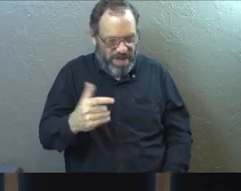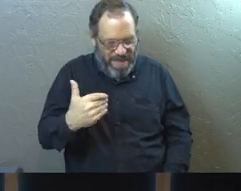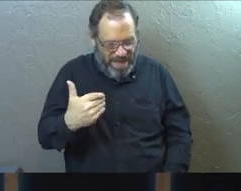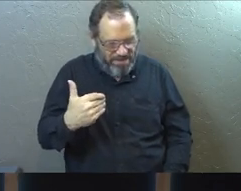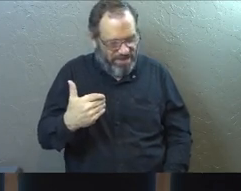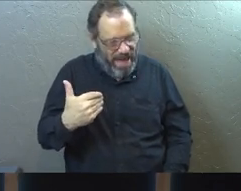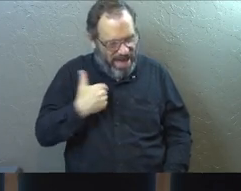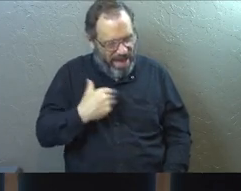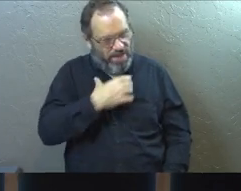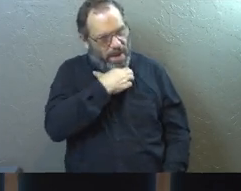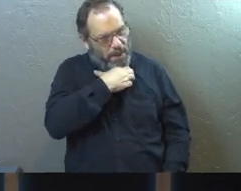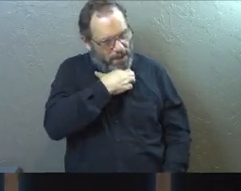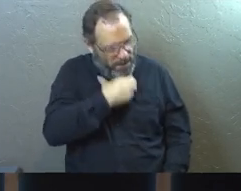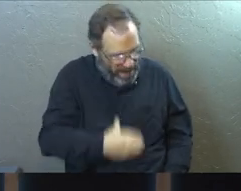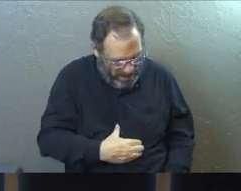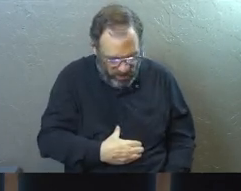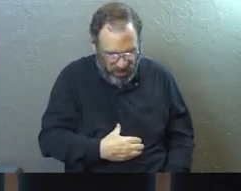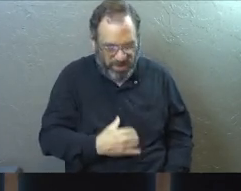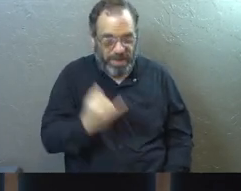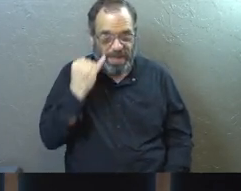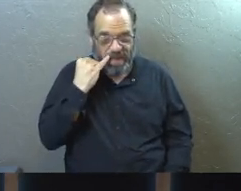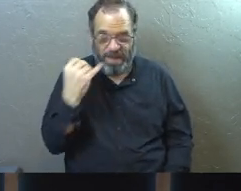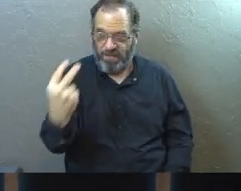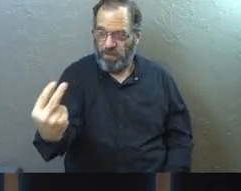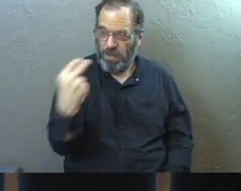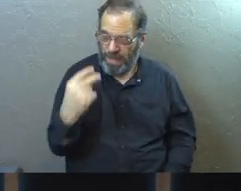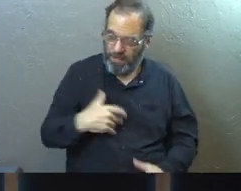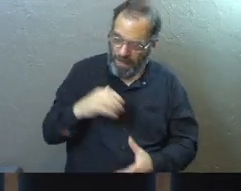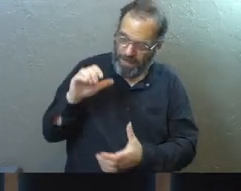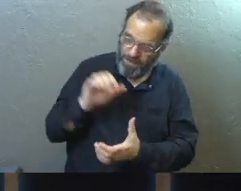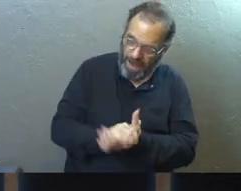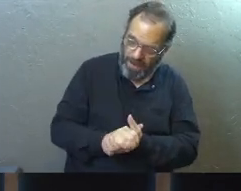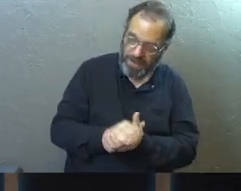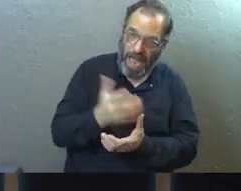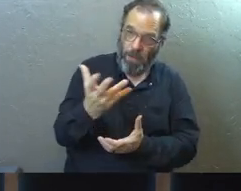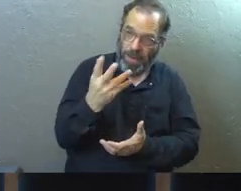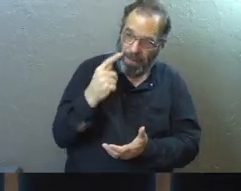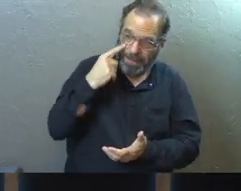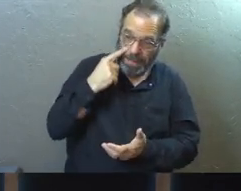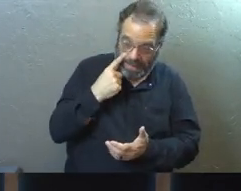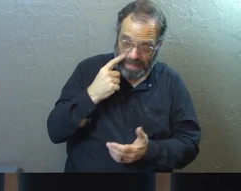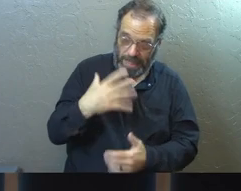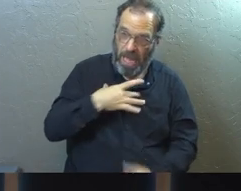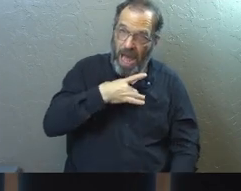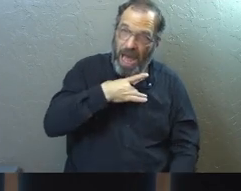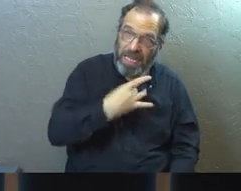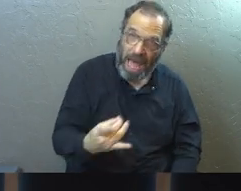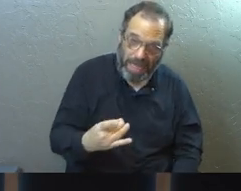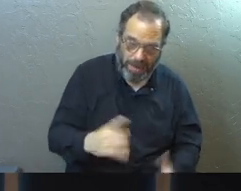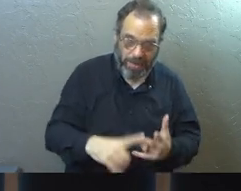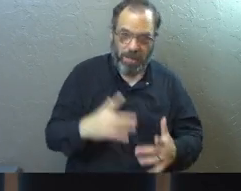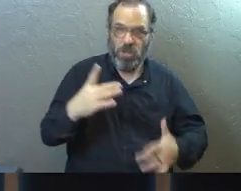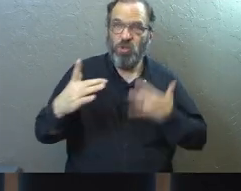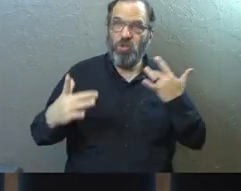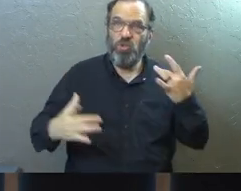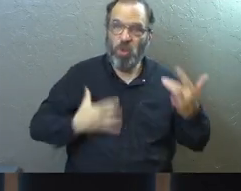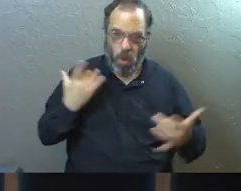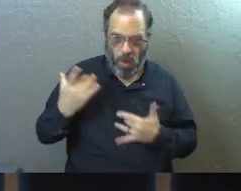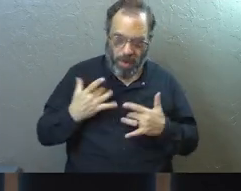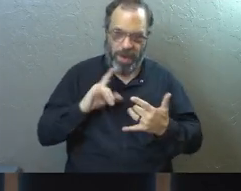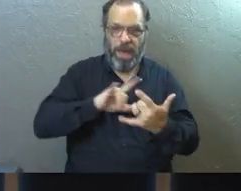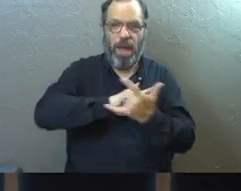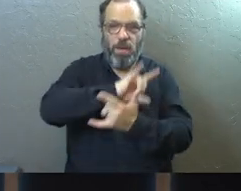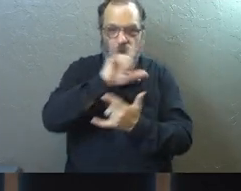passion, being a person who, if somebody looks at my marriage, I want them to see like, and I want them to see joy, and I want them to see